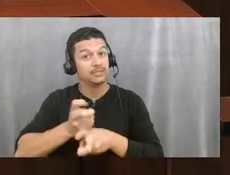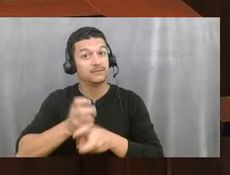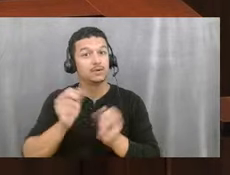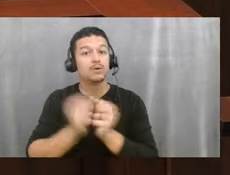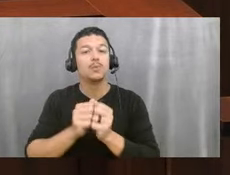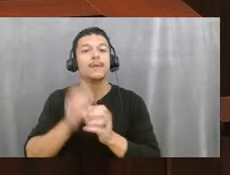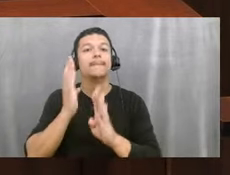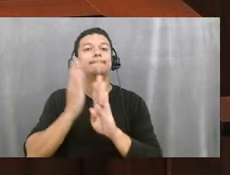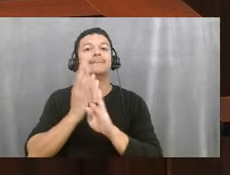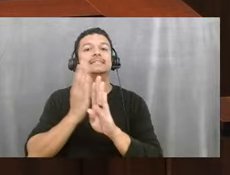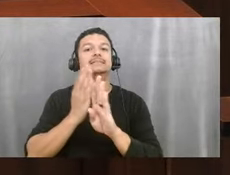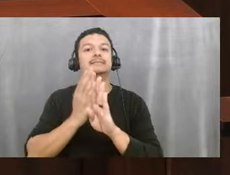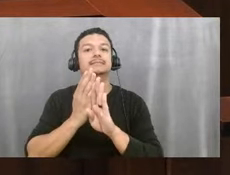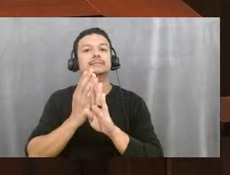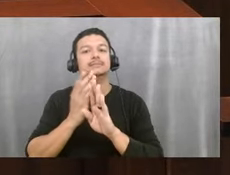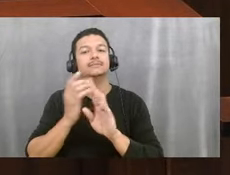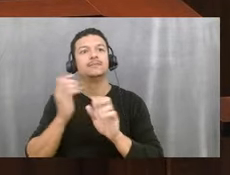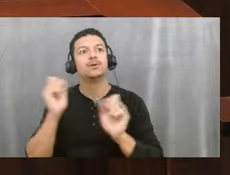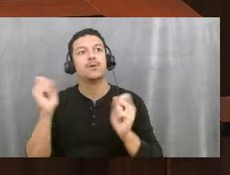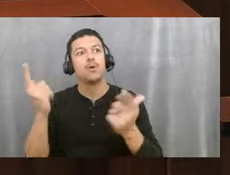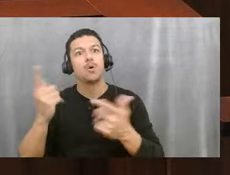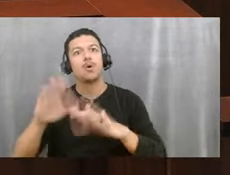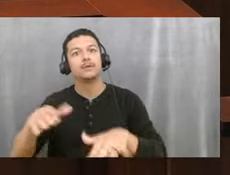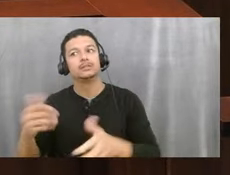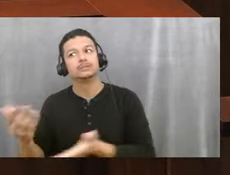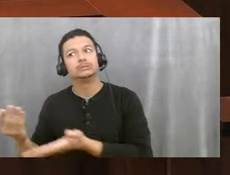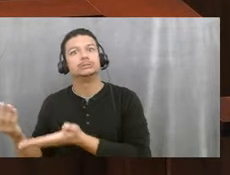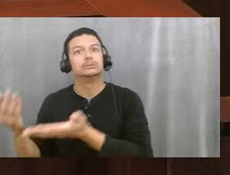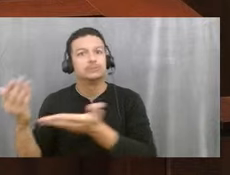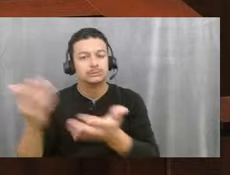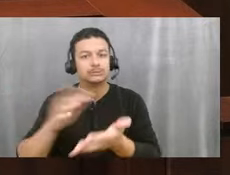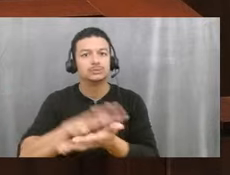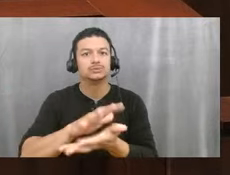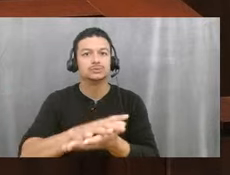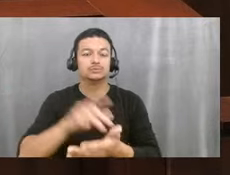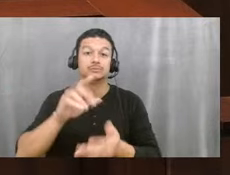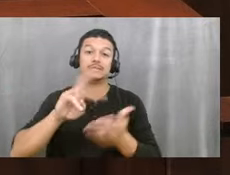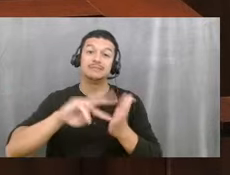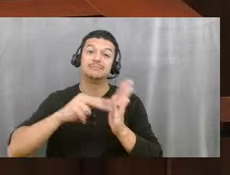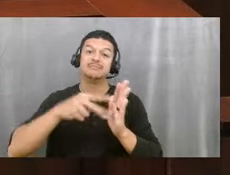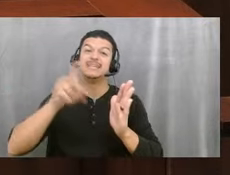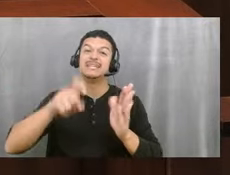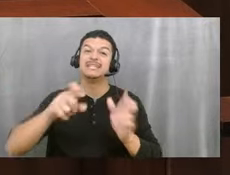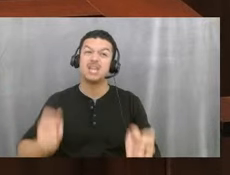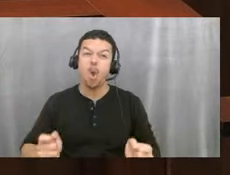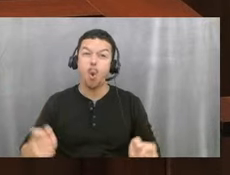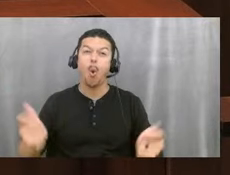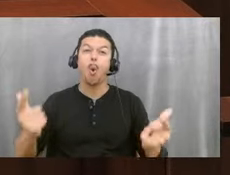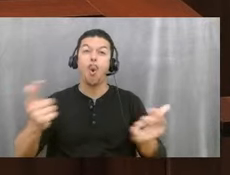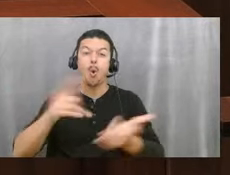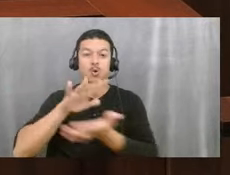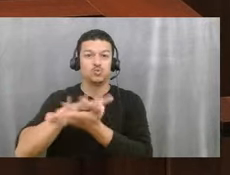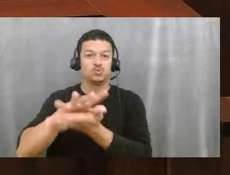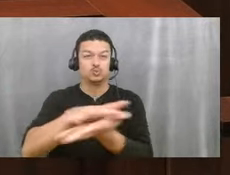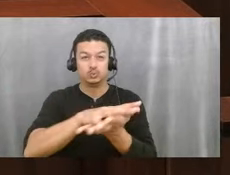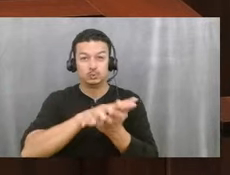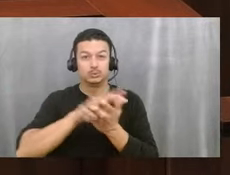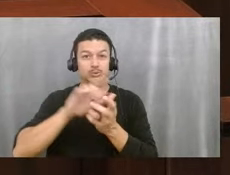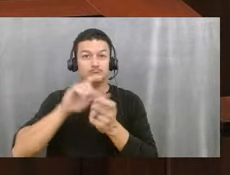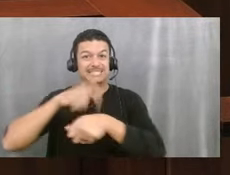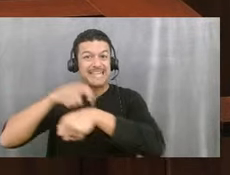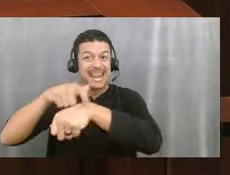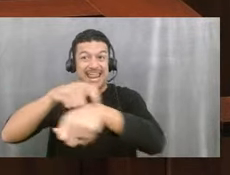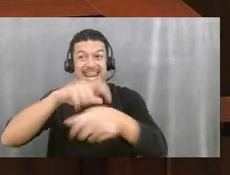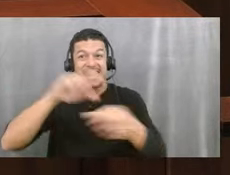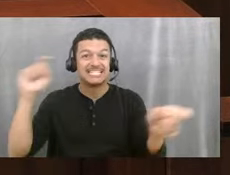to school. And so we are going to have to change all of the start times for all of the schools to be able to accommodate this. And so it's going to be a large change.